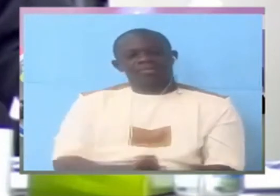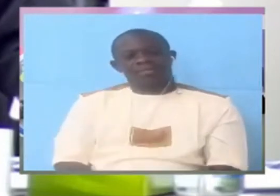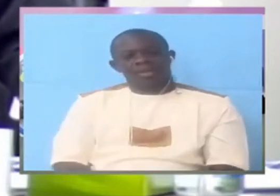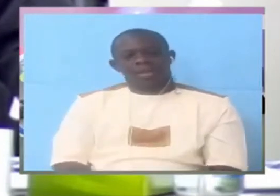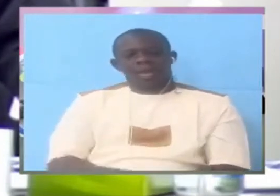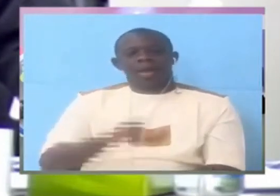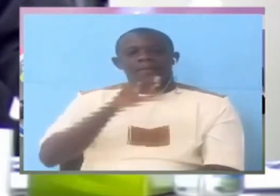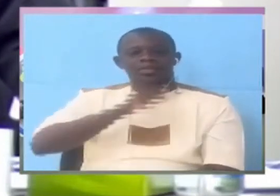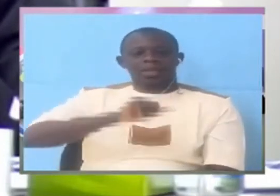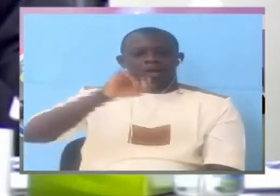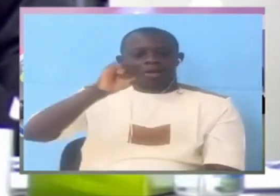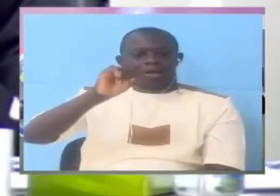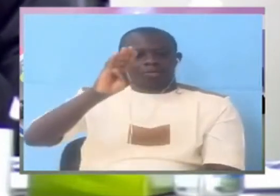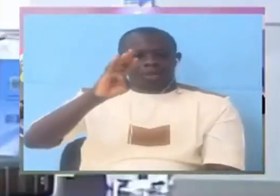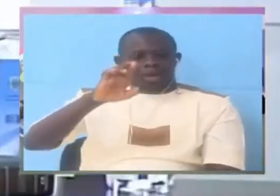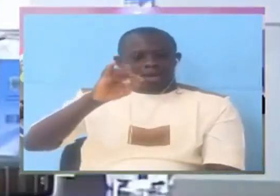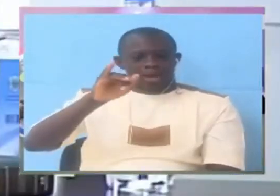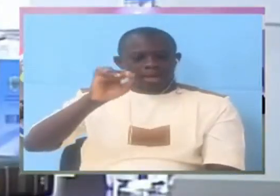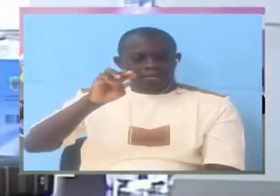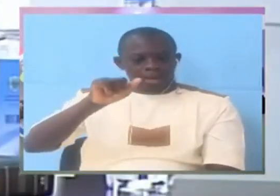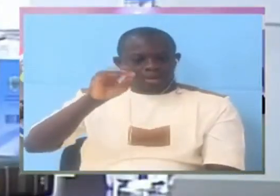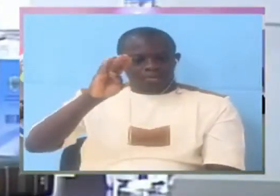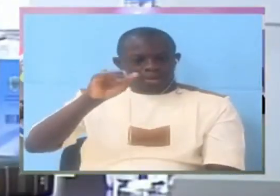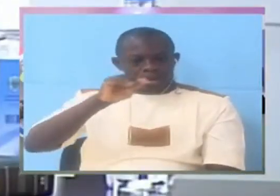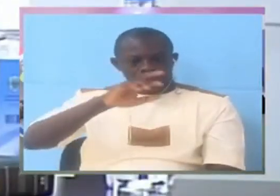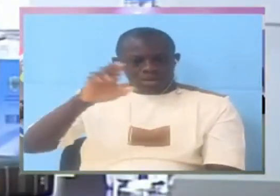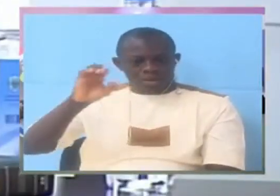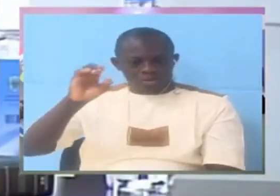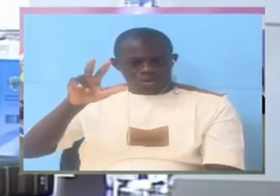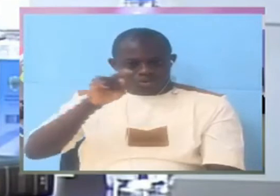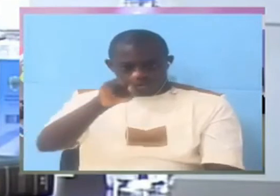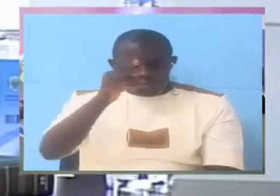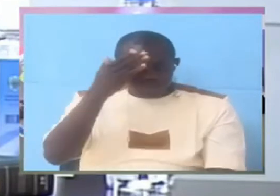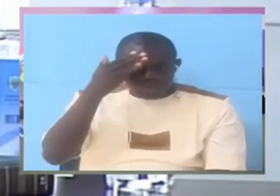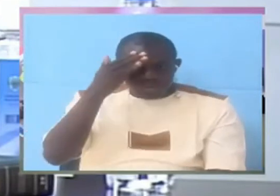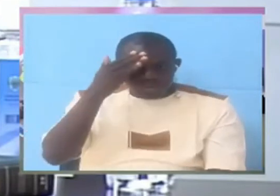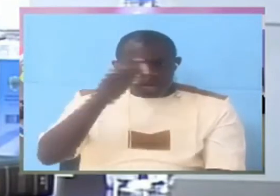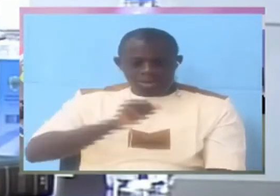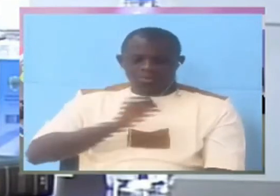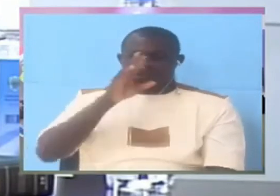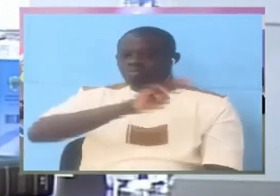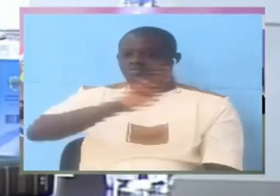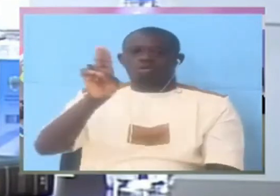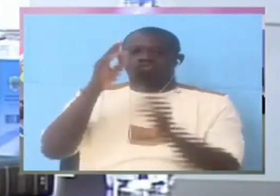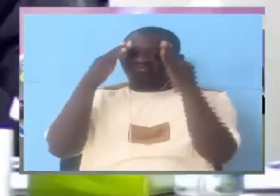Mr. Ibrahim Abaro, do you know him? Mr. Ibrahim Abaro, do know him? No. How do you know him?